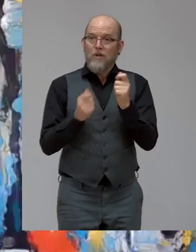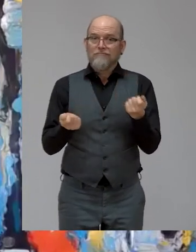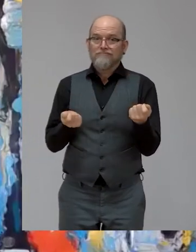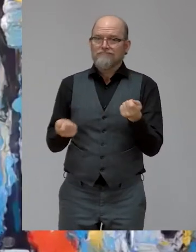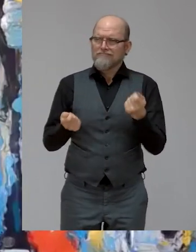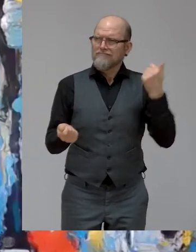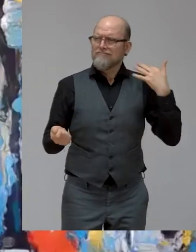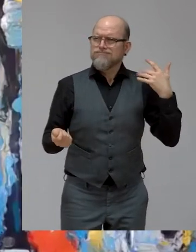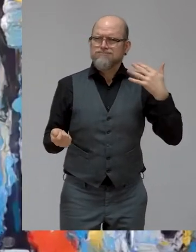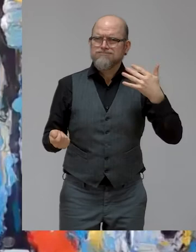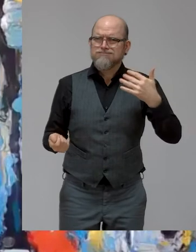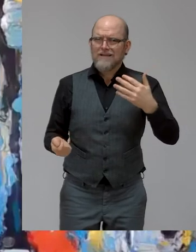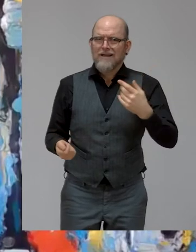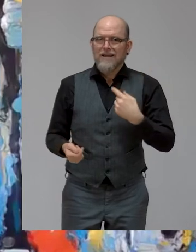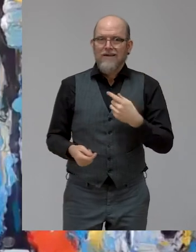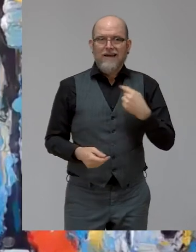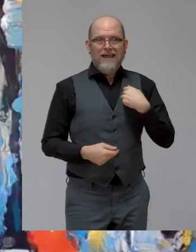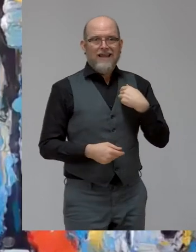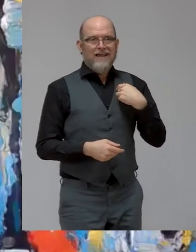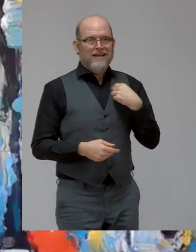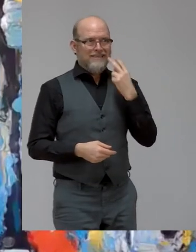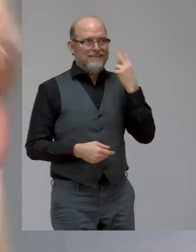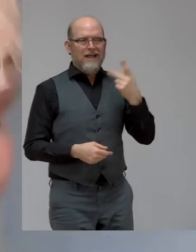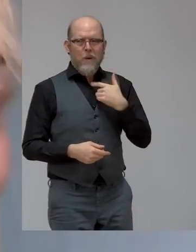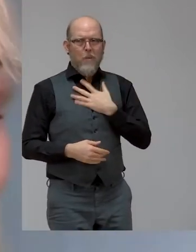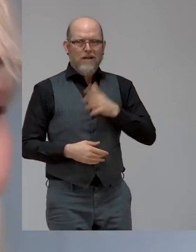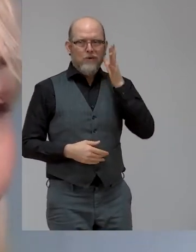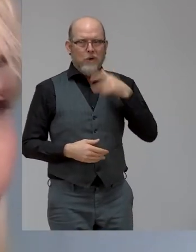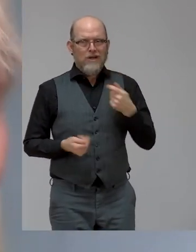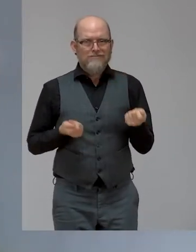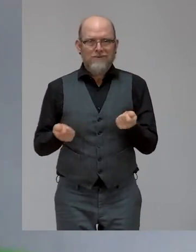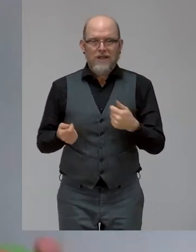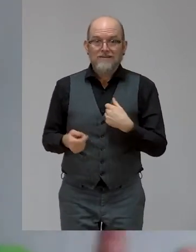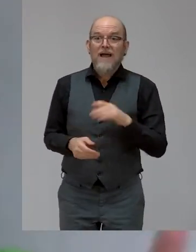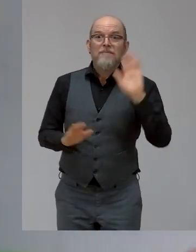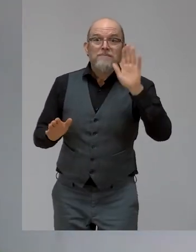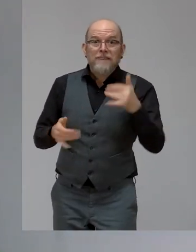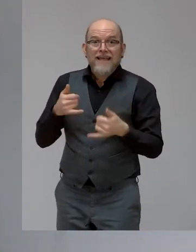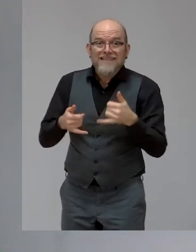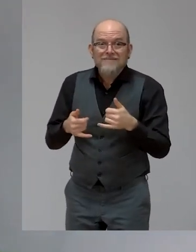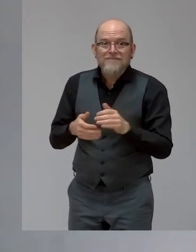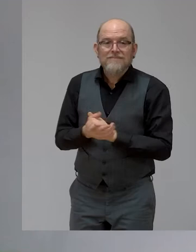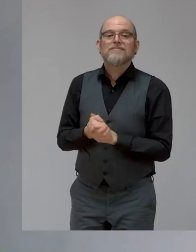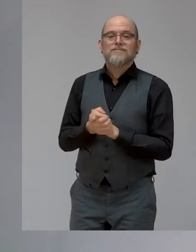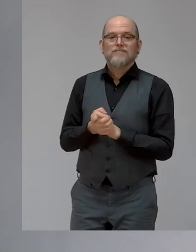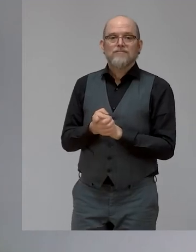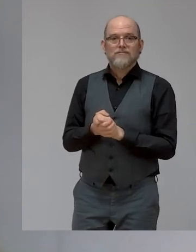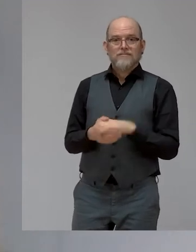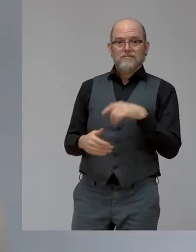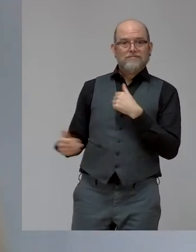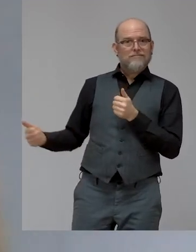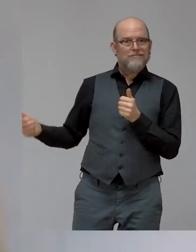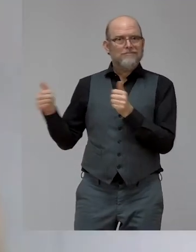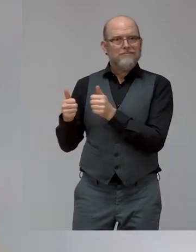of mine. So let's hear it for you. So What's your dream? Are you going to take over from me or are going to co-do it together? I think we should co-do it.